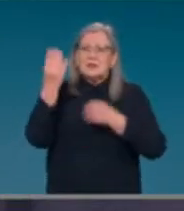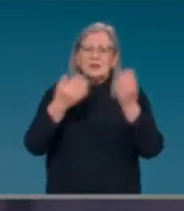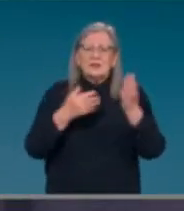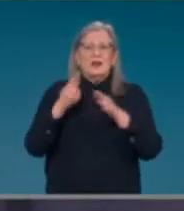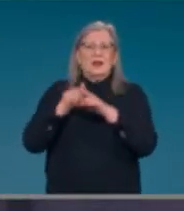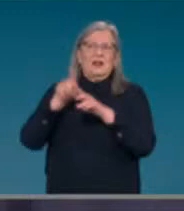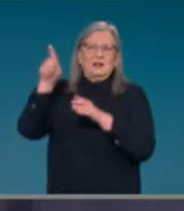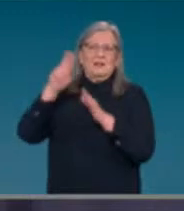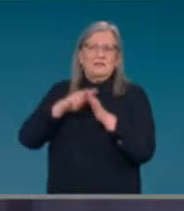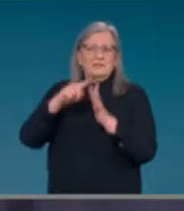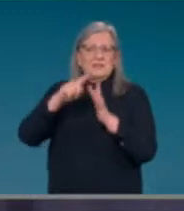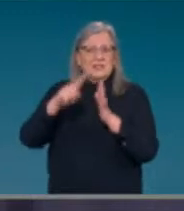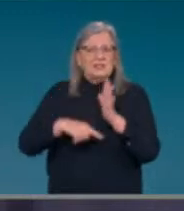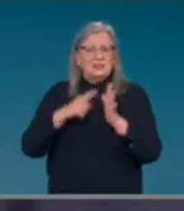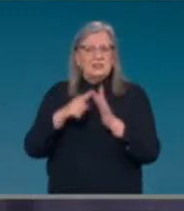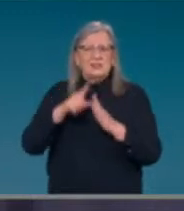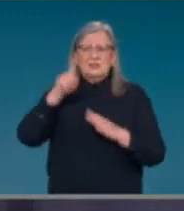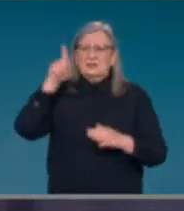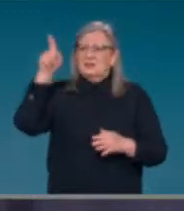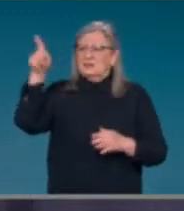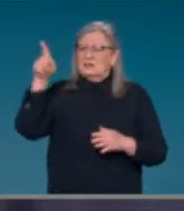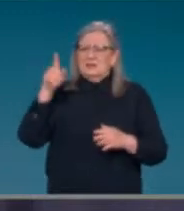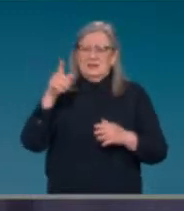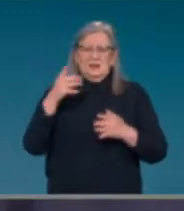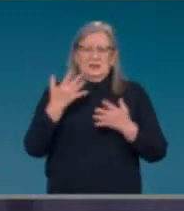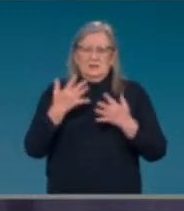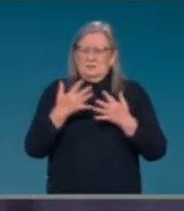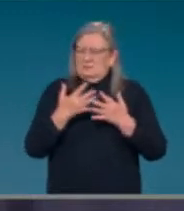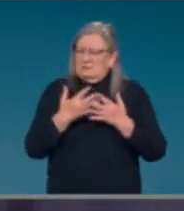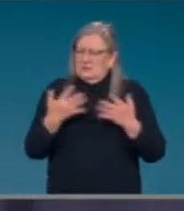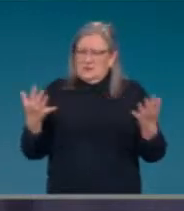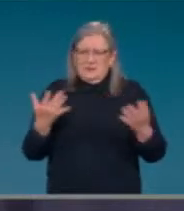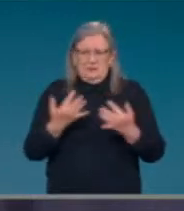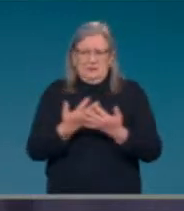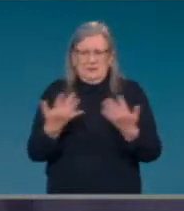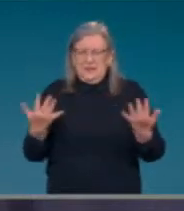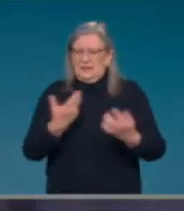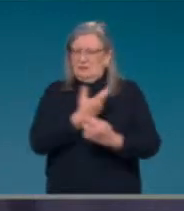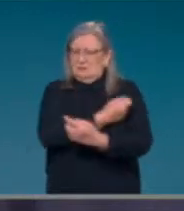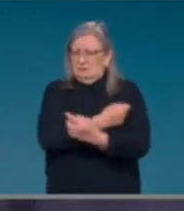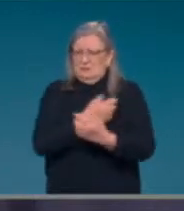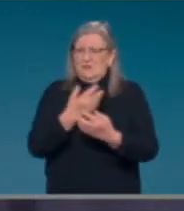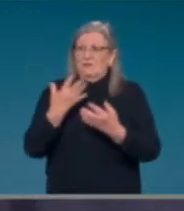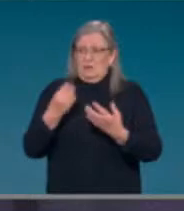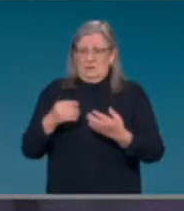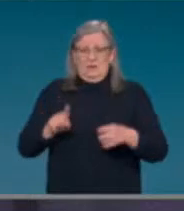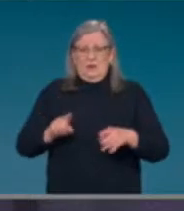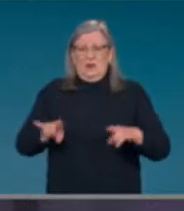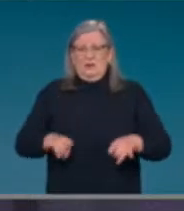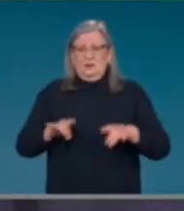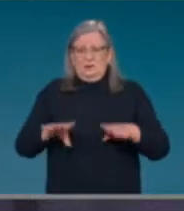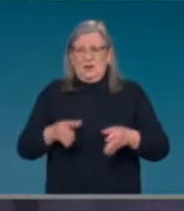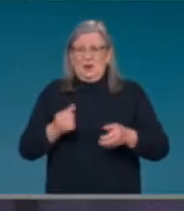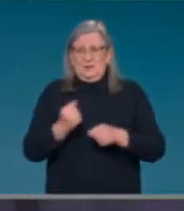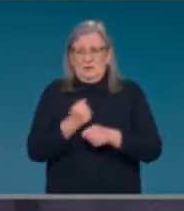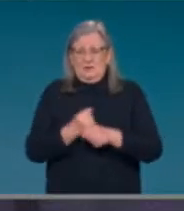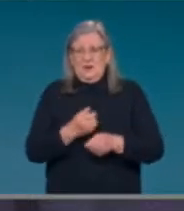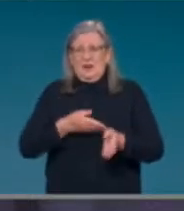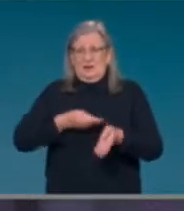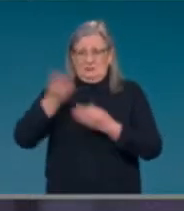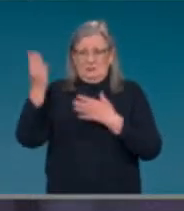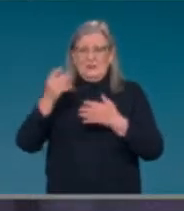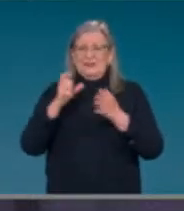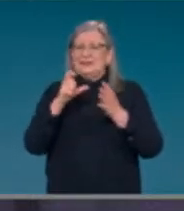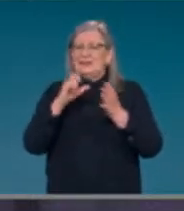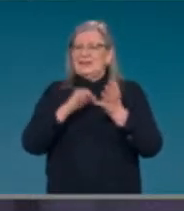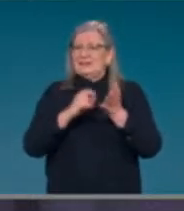very significantly vaccinated, uh, with, uh, Australian-made, uh, CSL-produced AstraZeneca vaccine, and